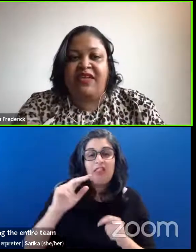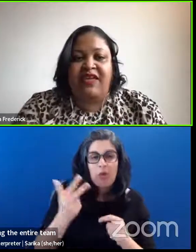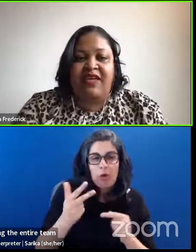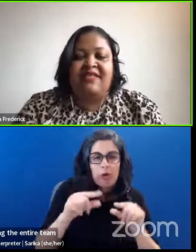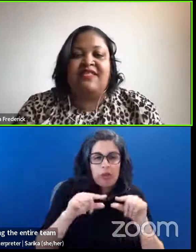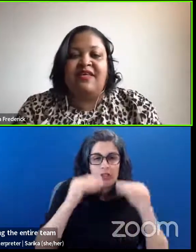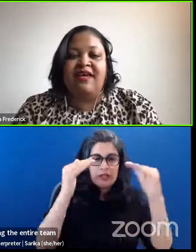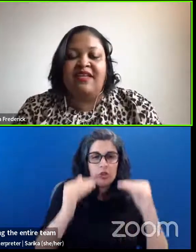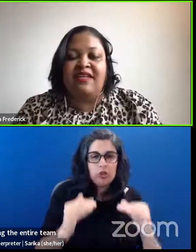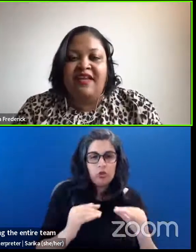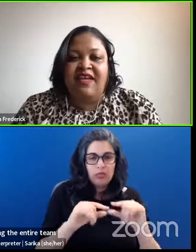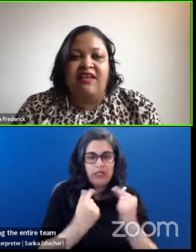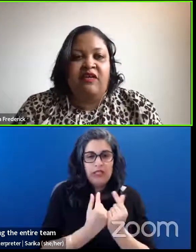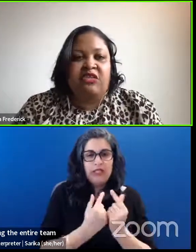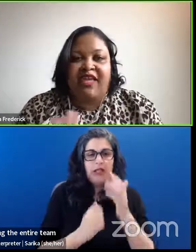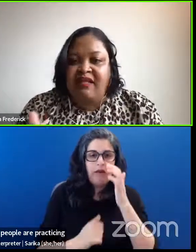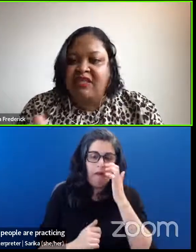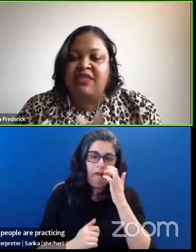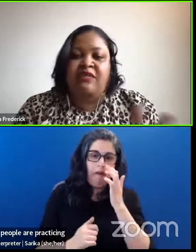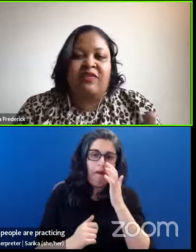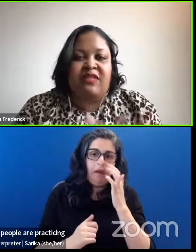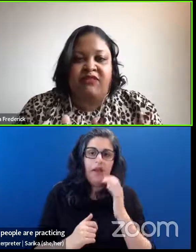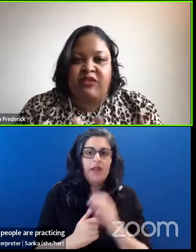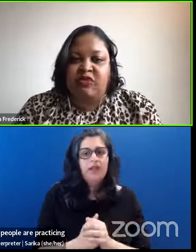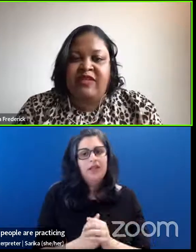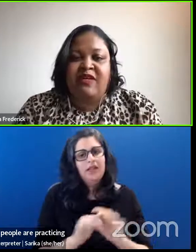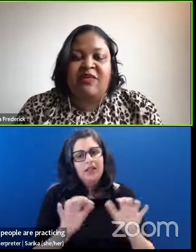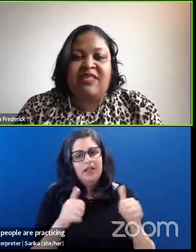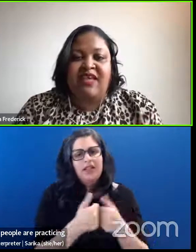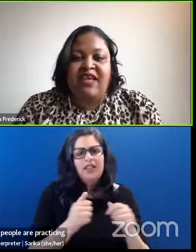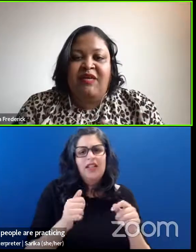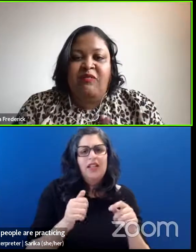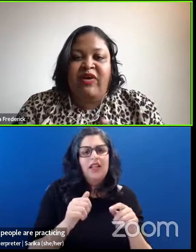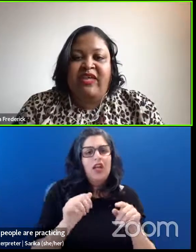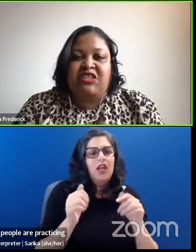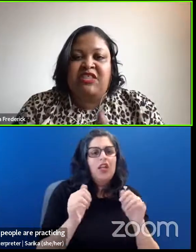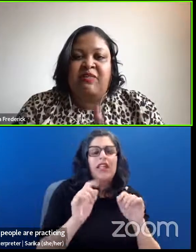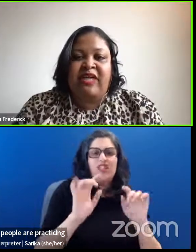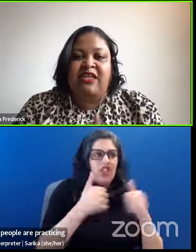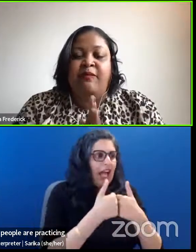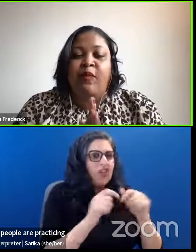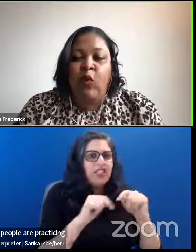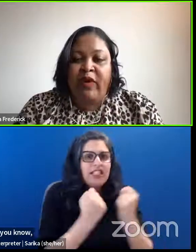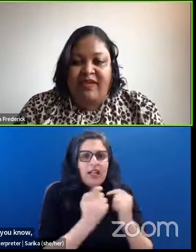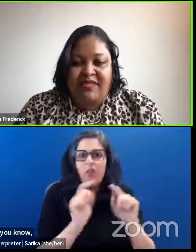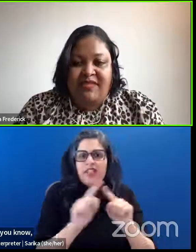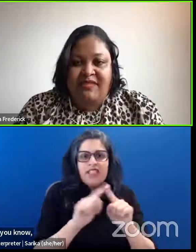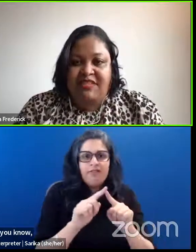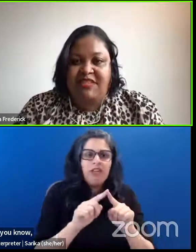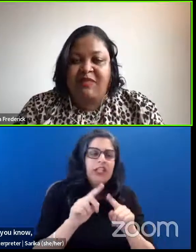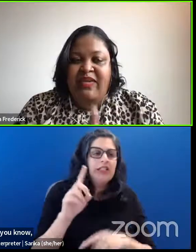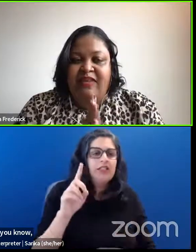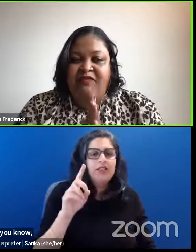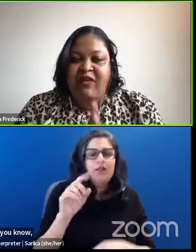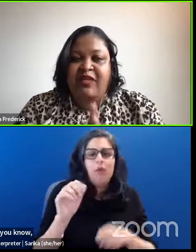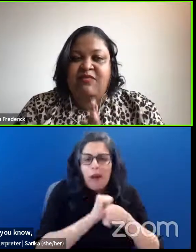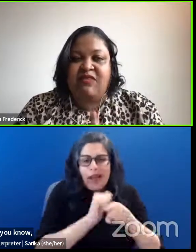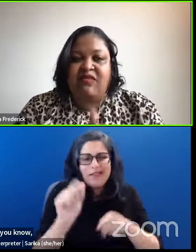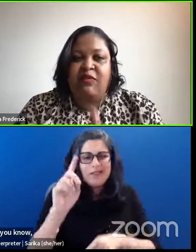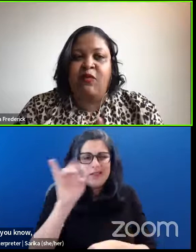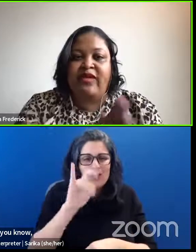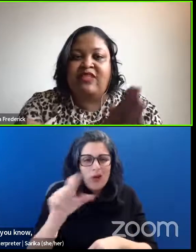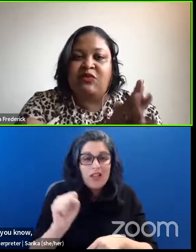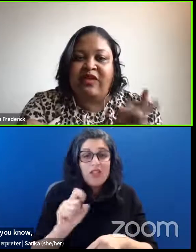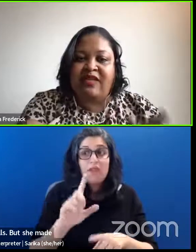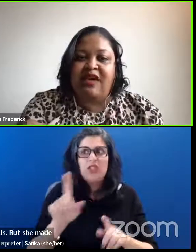with and against and, you know, challenging with different drills. But she made it a point, she made it a very